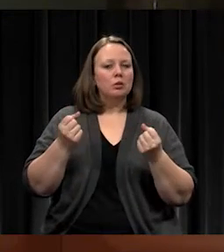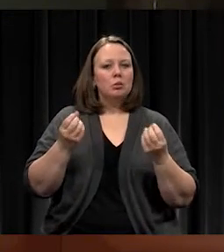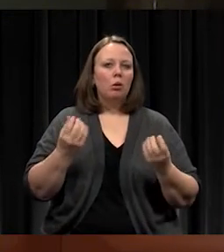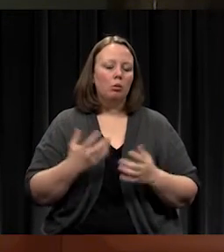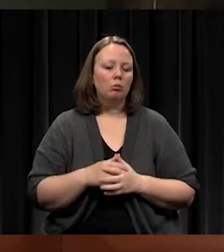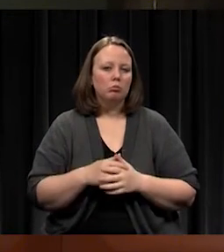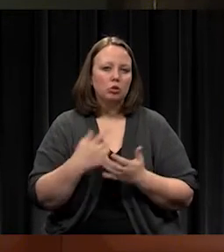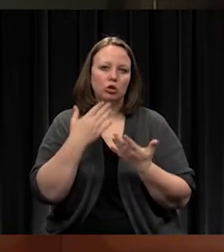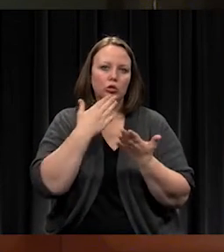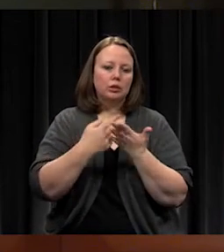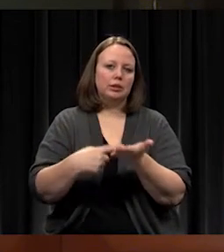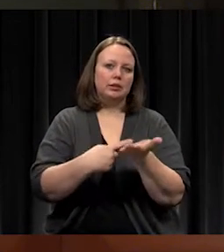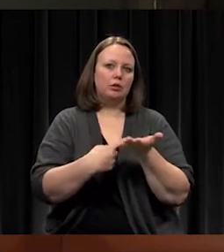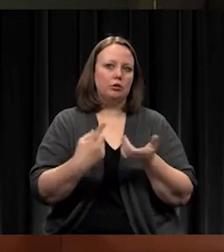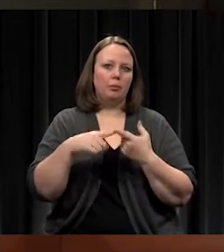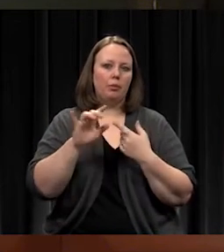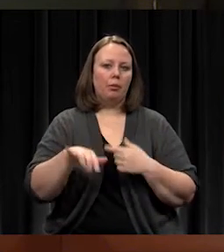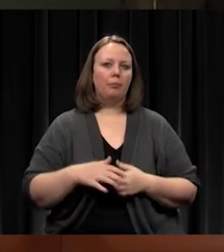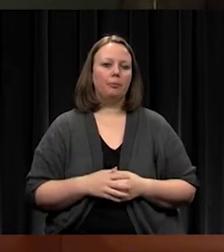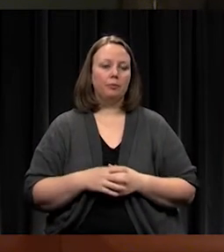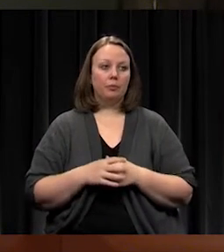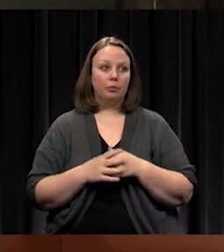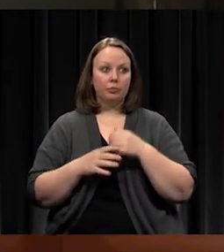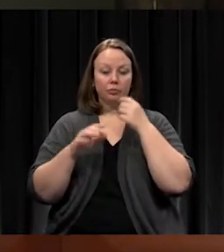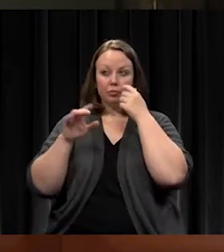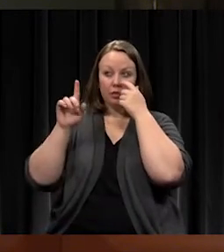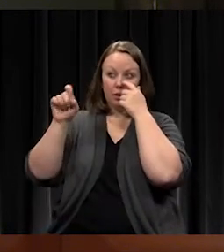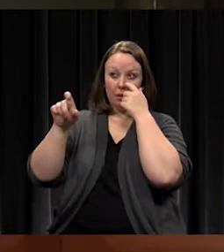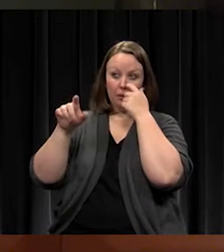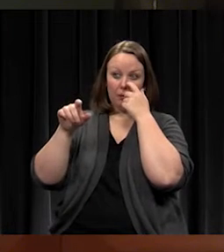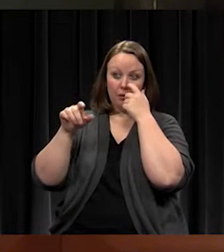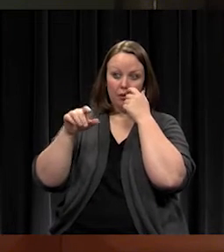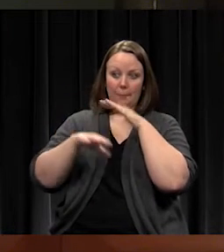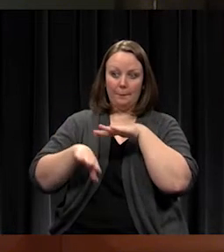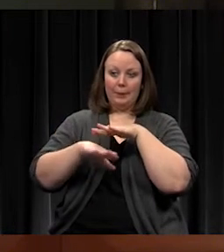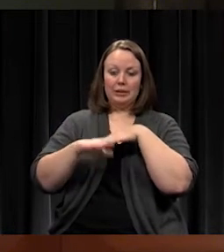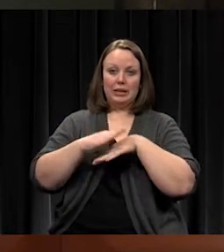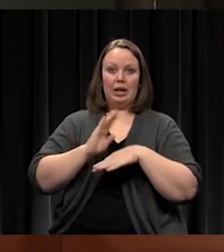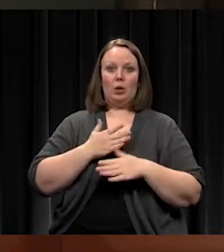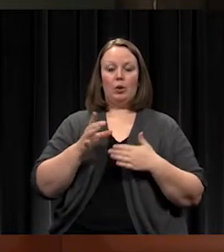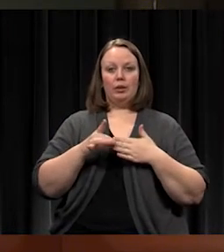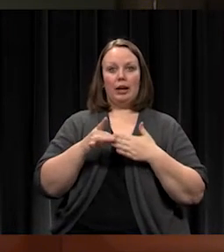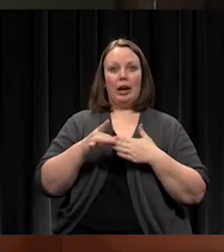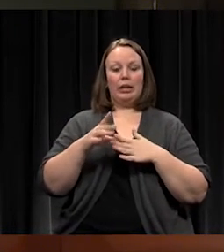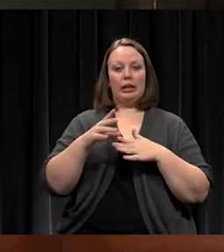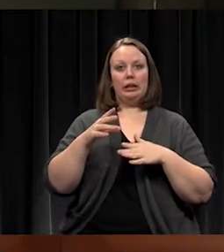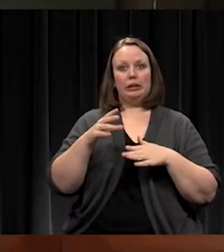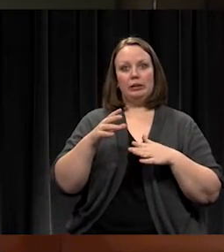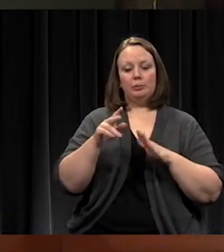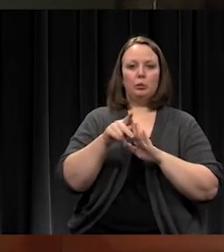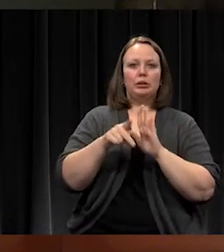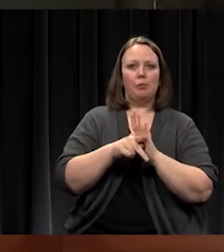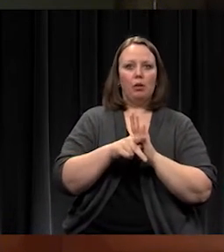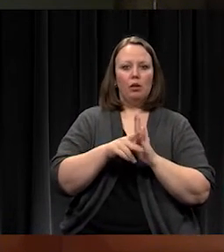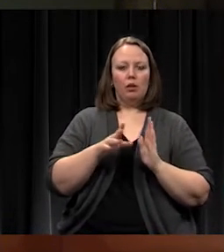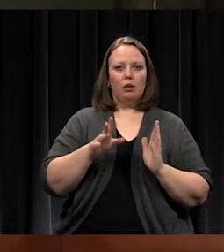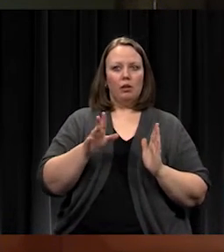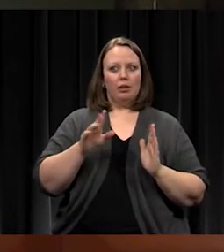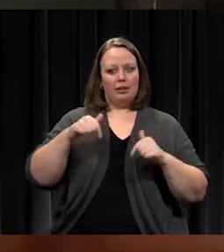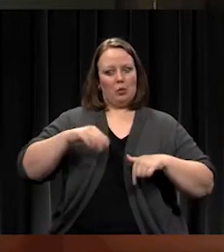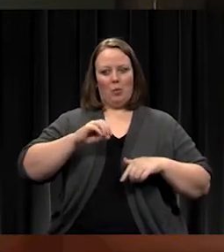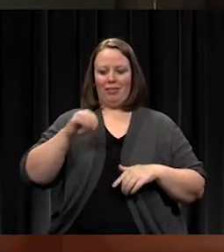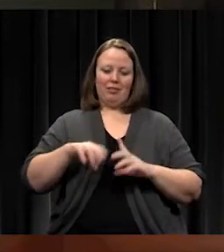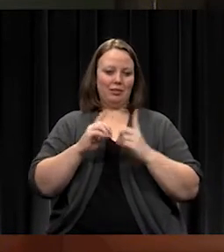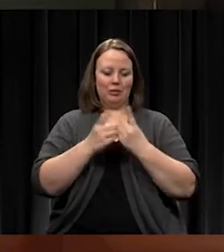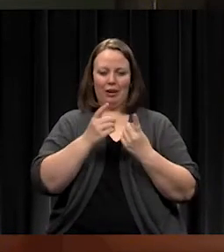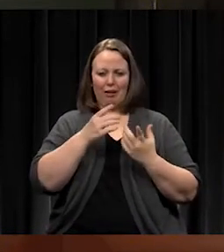And I assume that's based on the guiding principles. We don't just see students as a check mark in a box. It's their